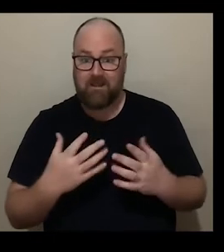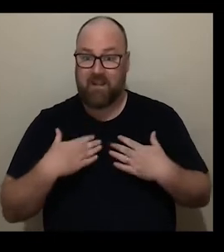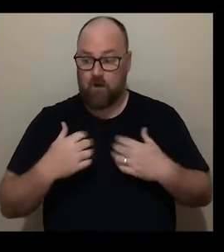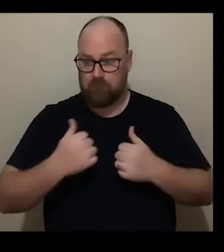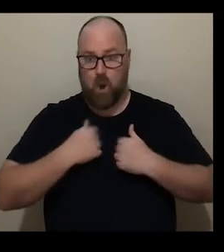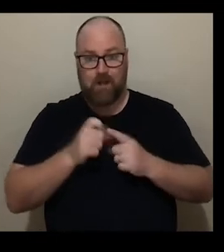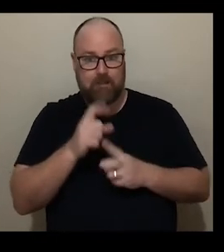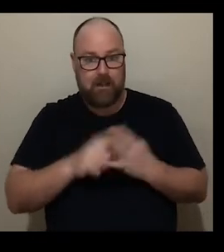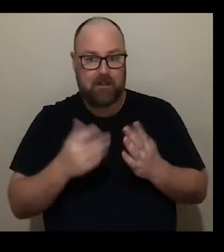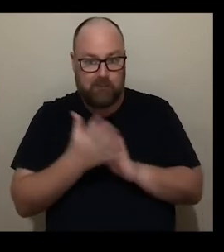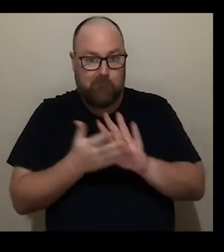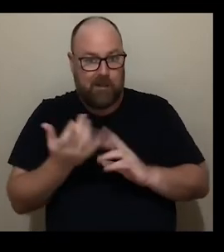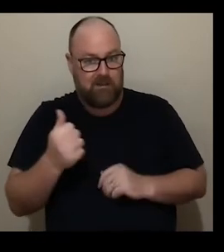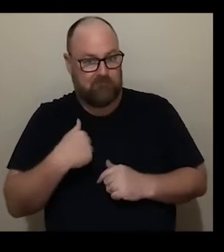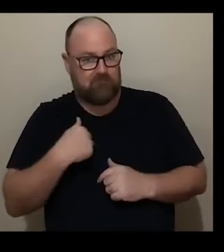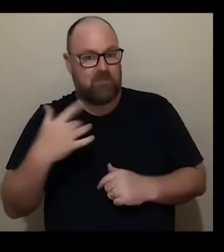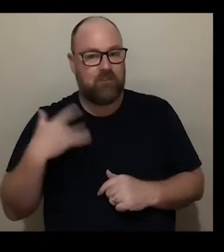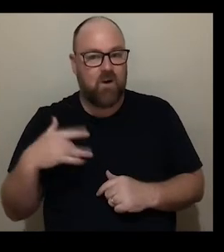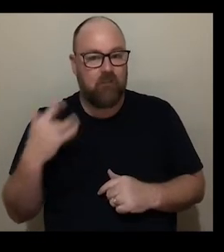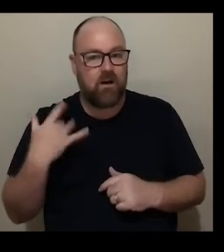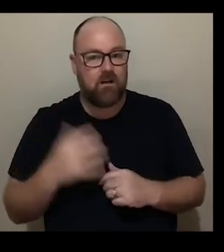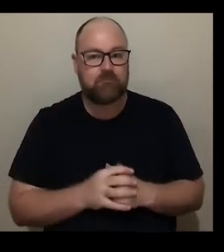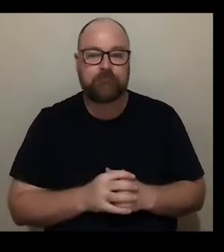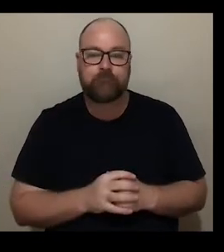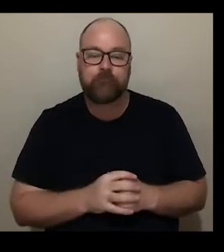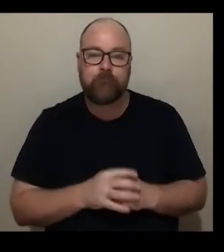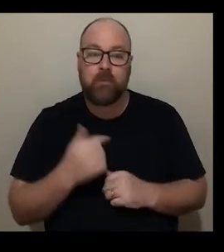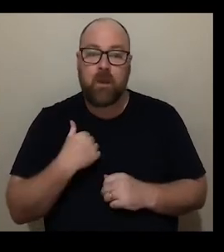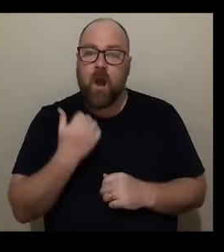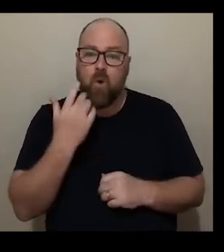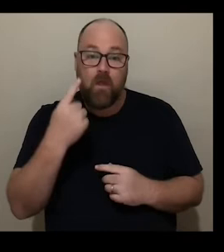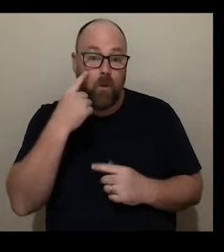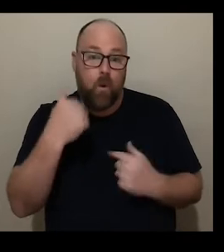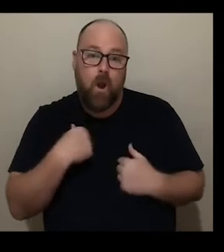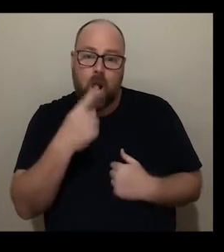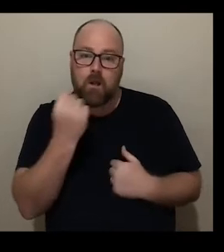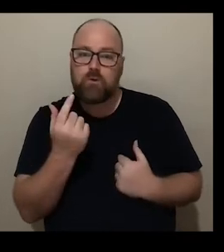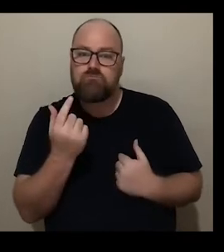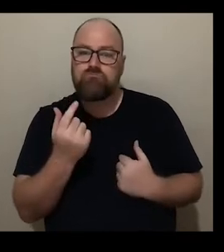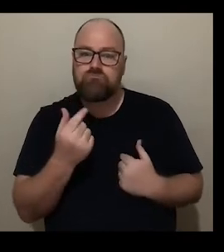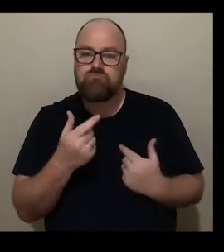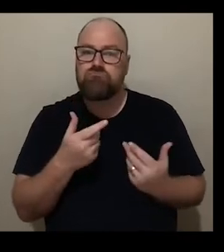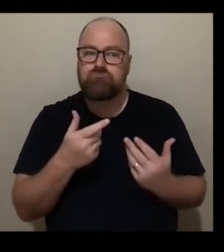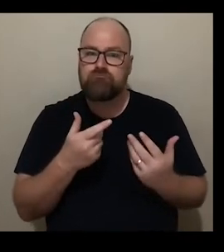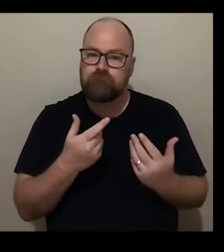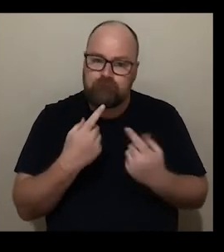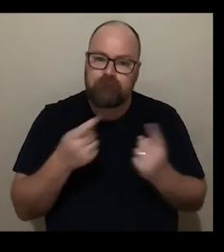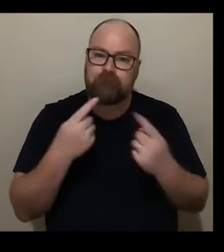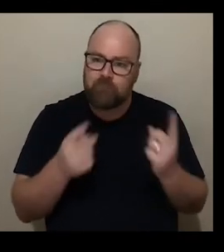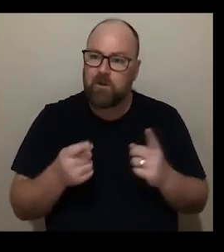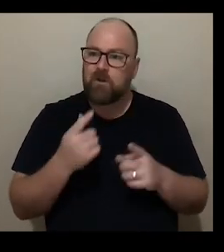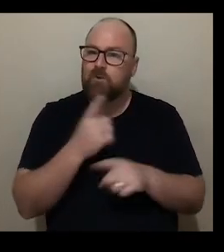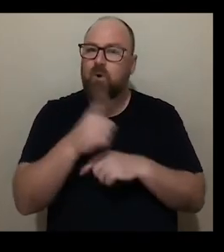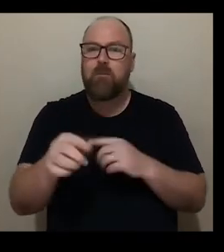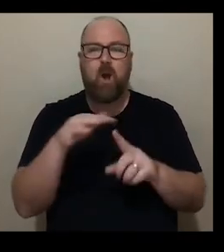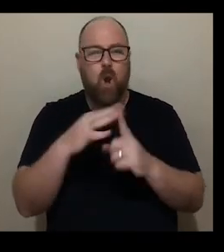condition and I've always thought that I could address this with the universal context of the human